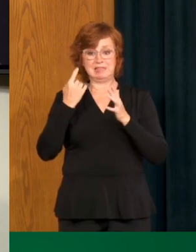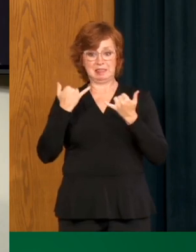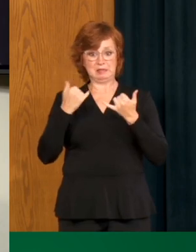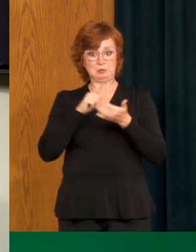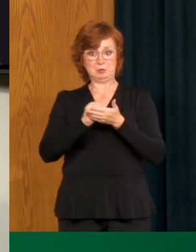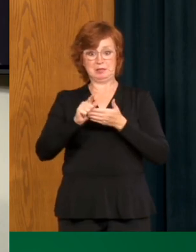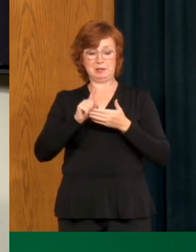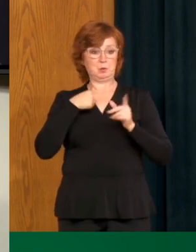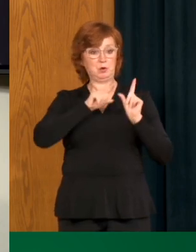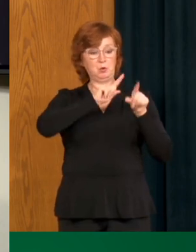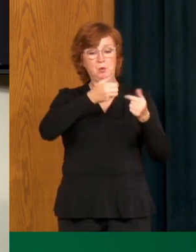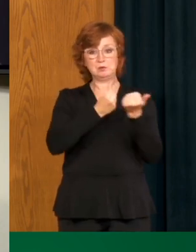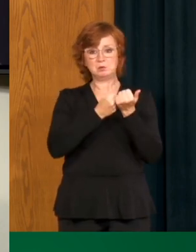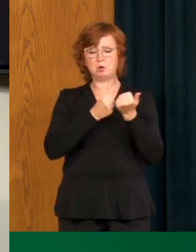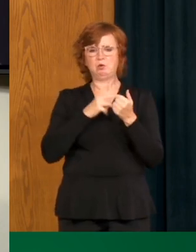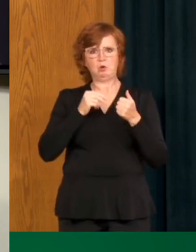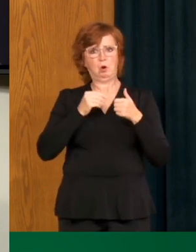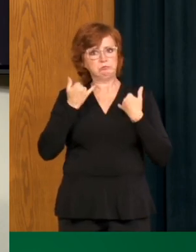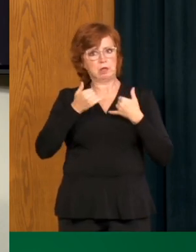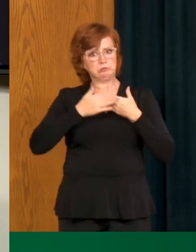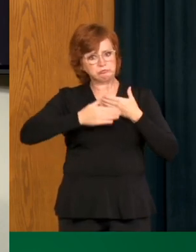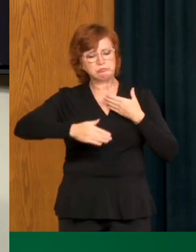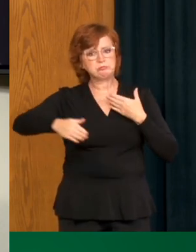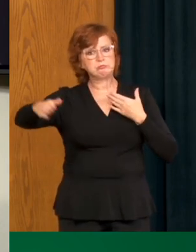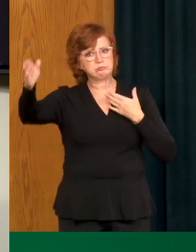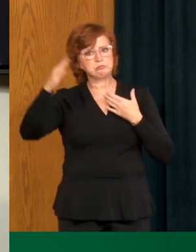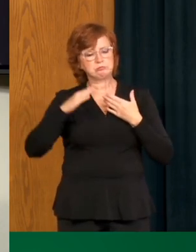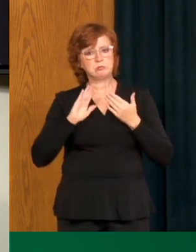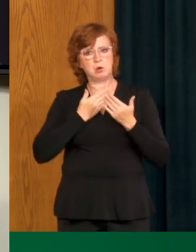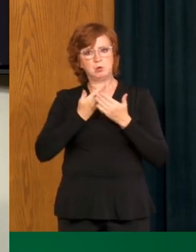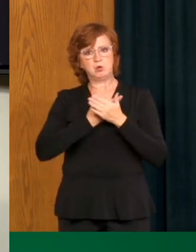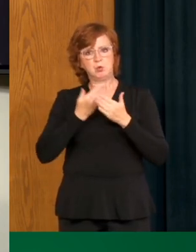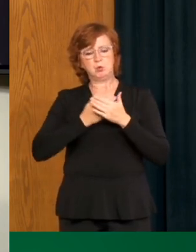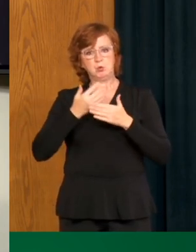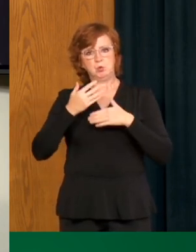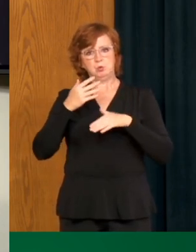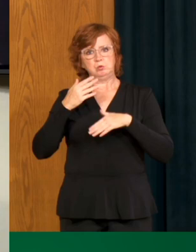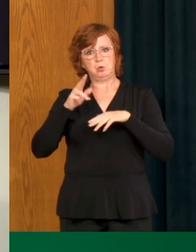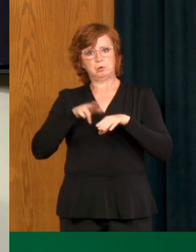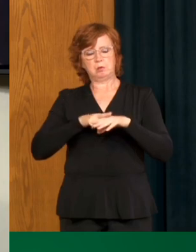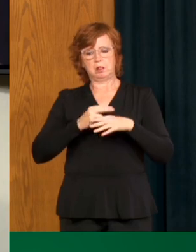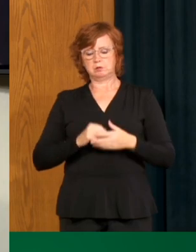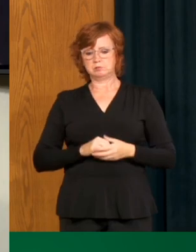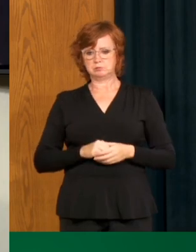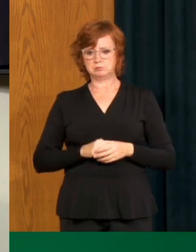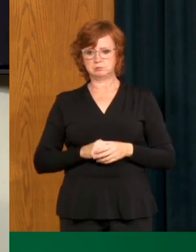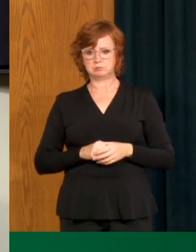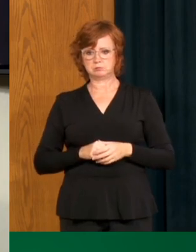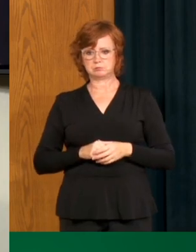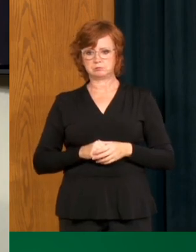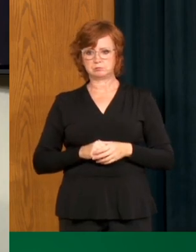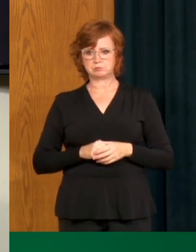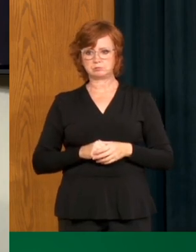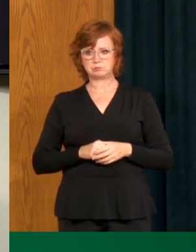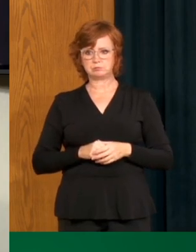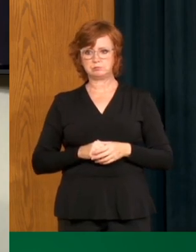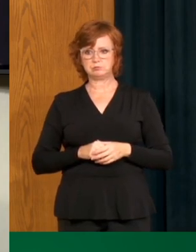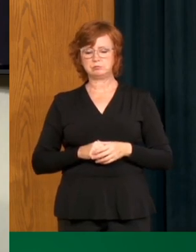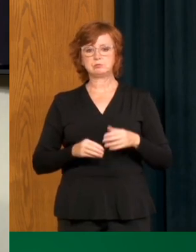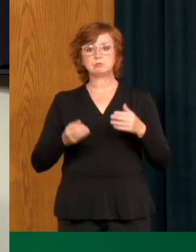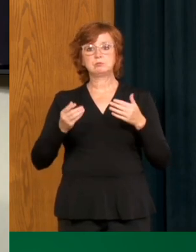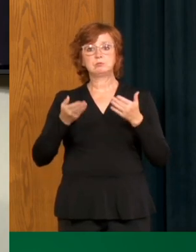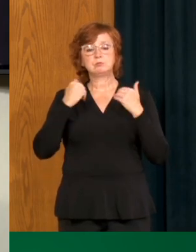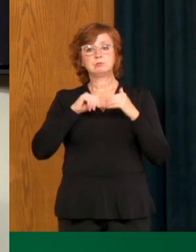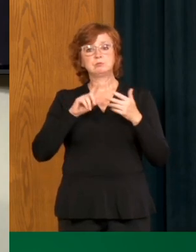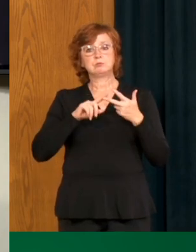state. This will have to be ongoing. And secondly, we all understand that in settings where we are crowded and unable to keep a physical distance or a